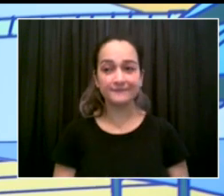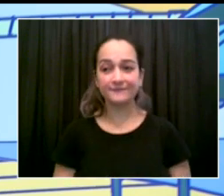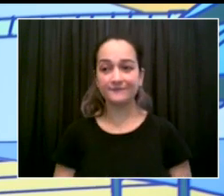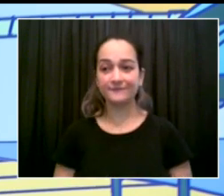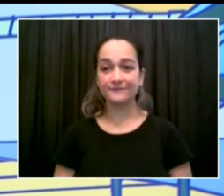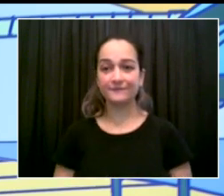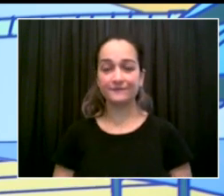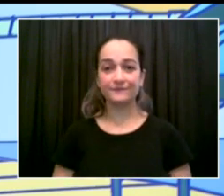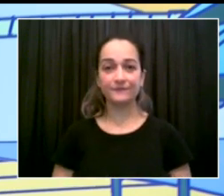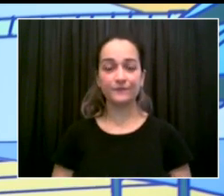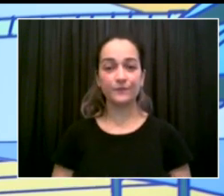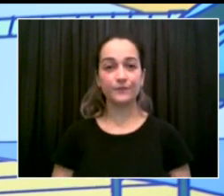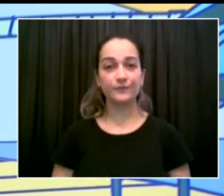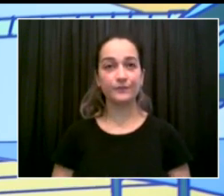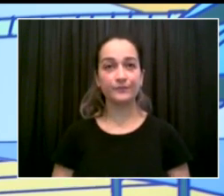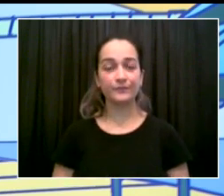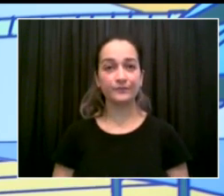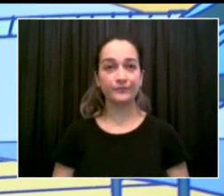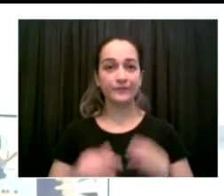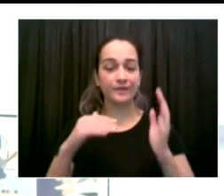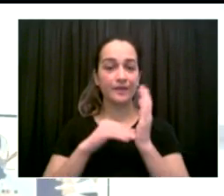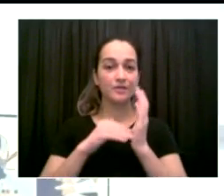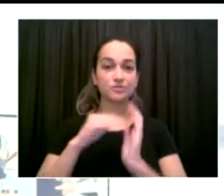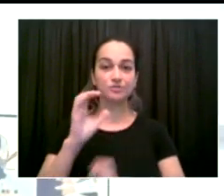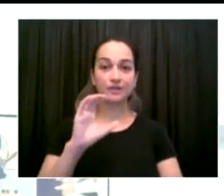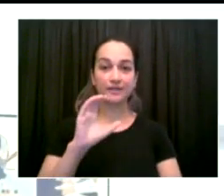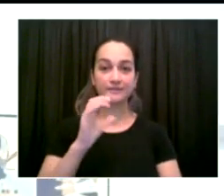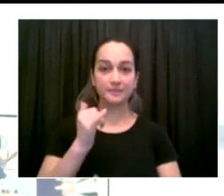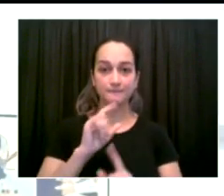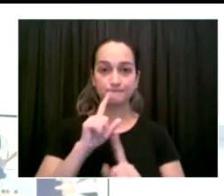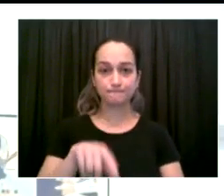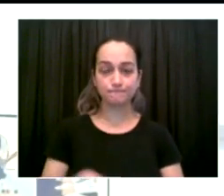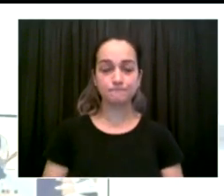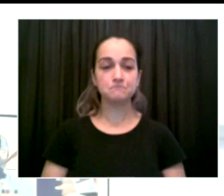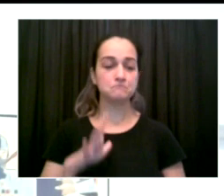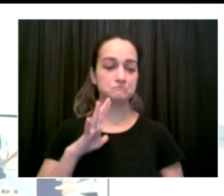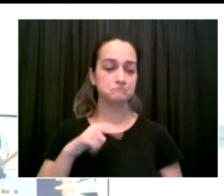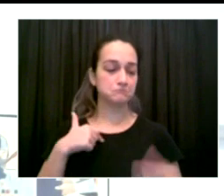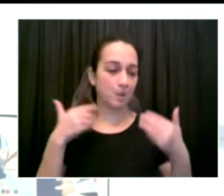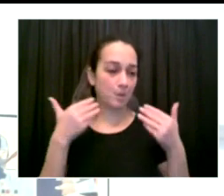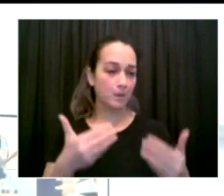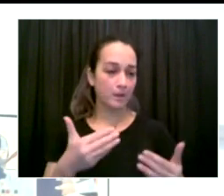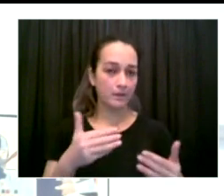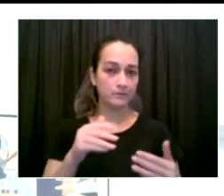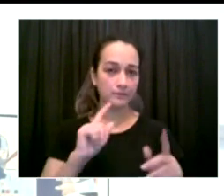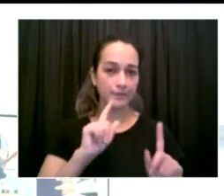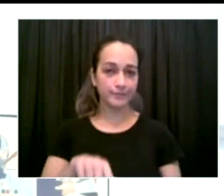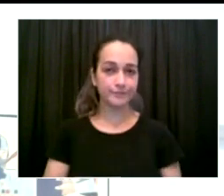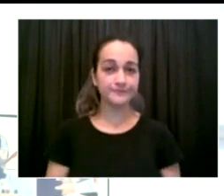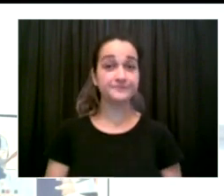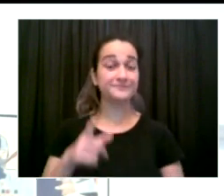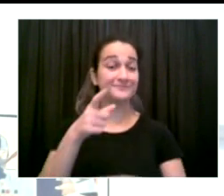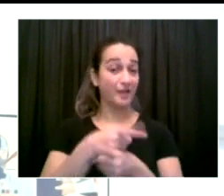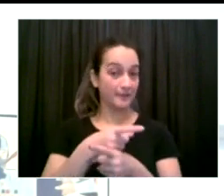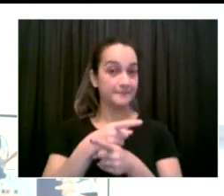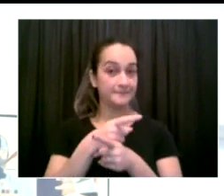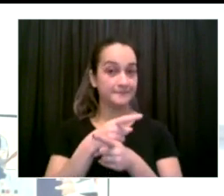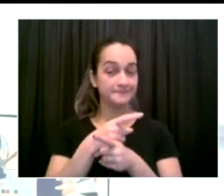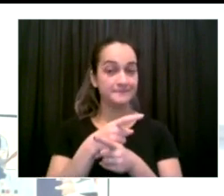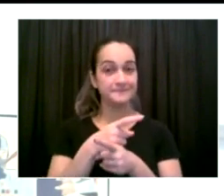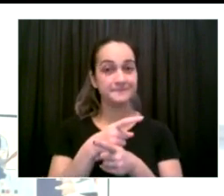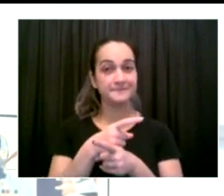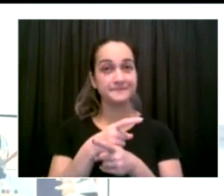Certainly, sir. I'm happy to start, and as you said, know, there is a balance to be struck here between keeping kids in school,